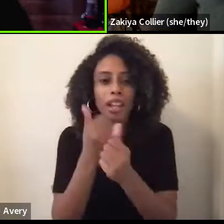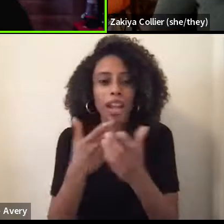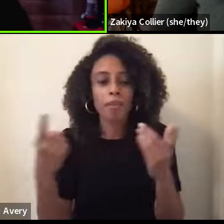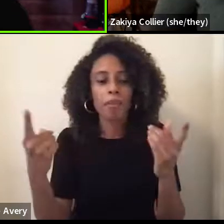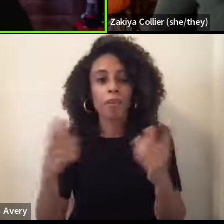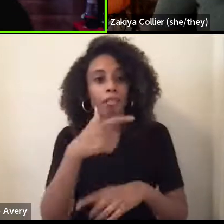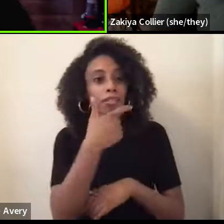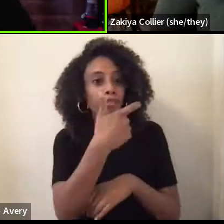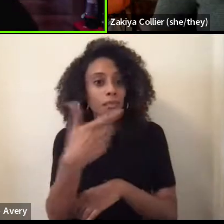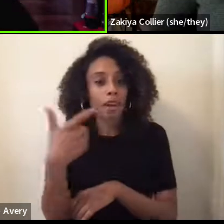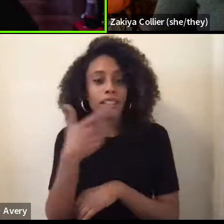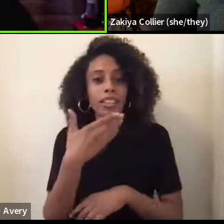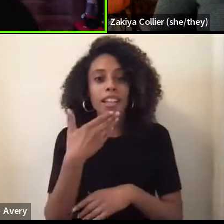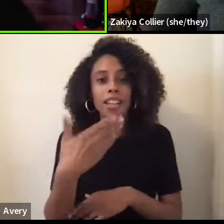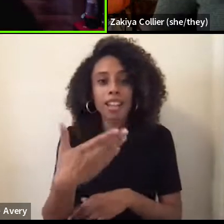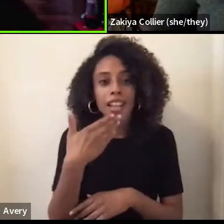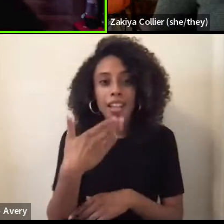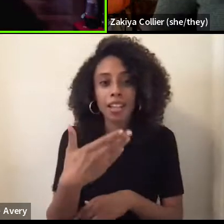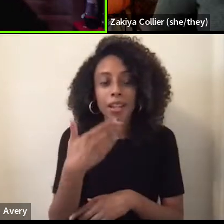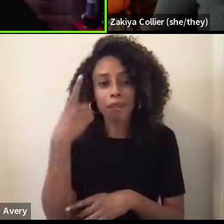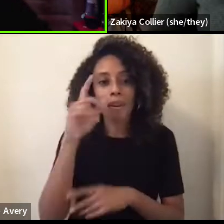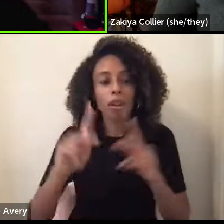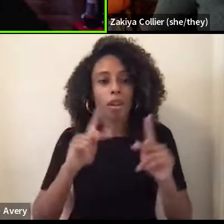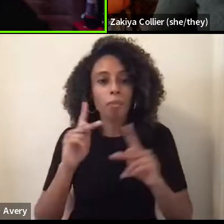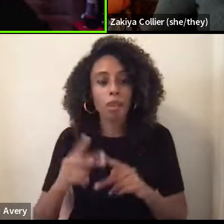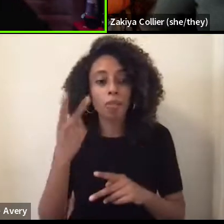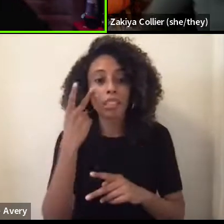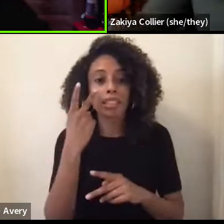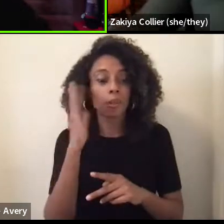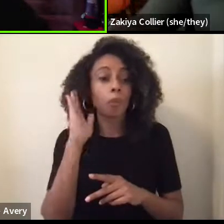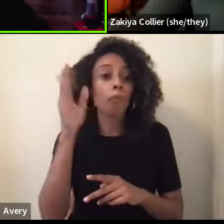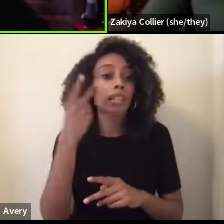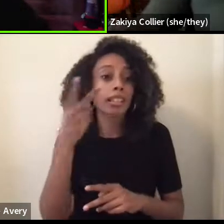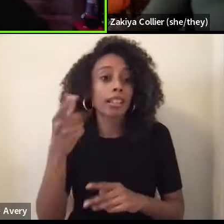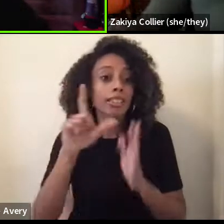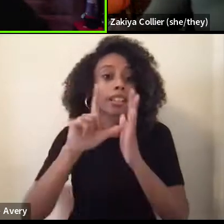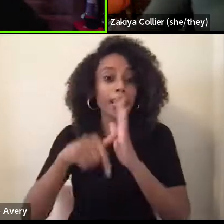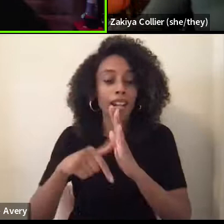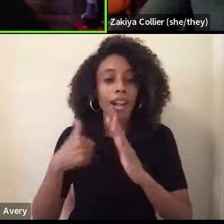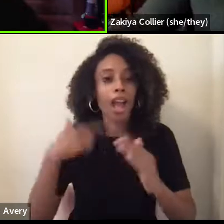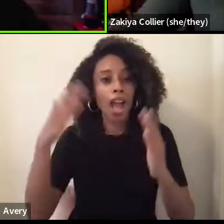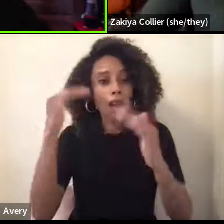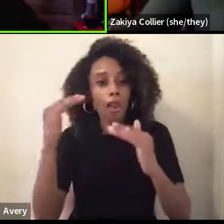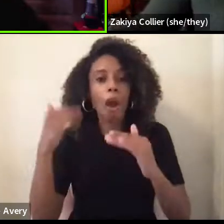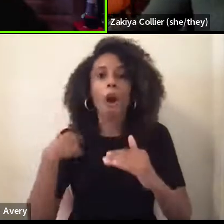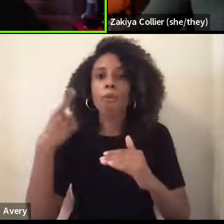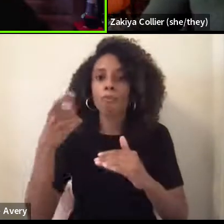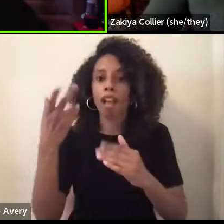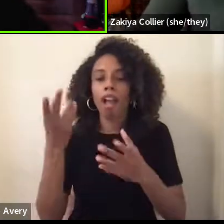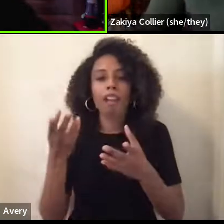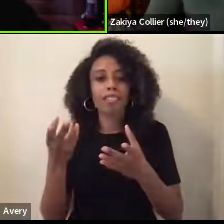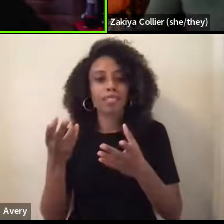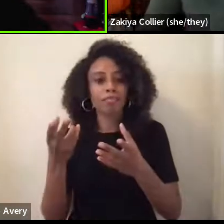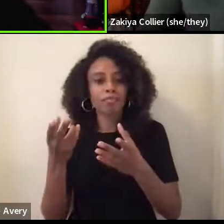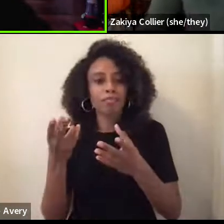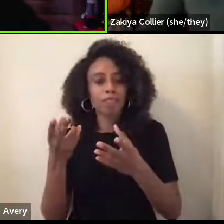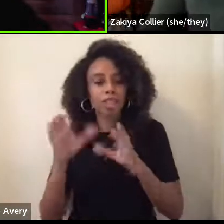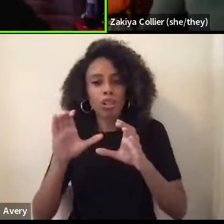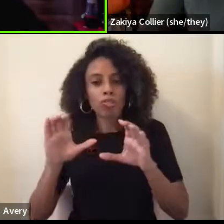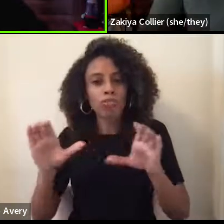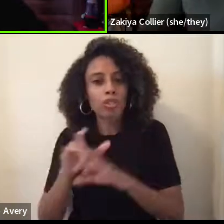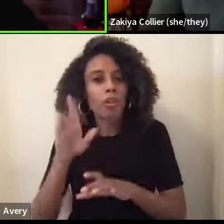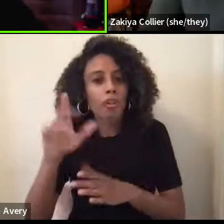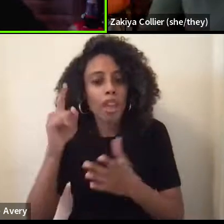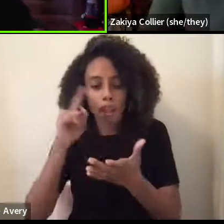in and I'm thankful for the people that will see this later. And I hope that they take you up on that and start doing their research. And